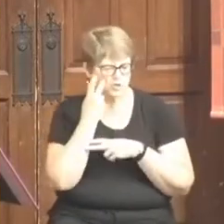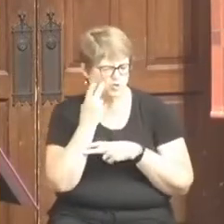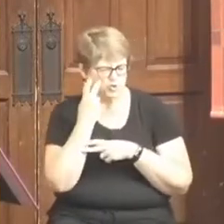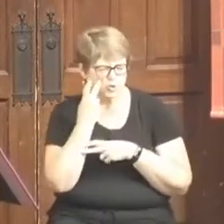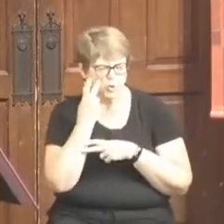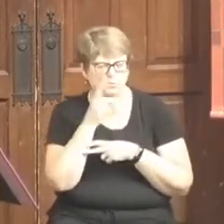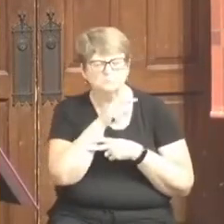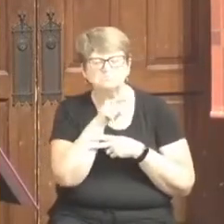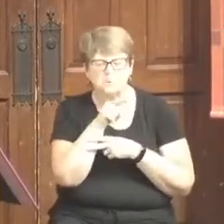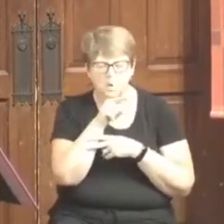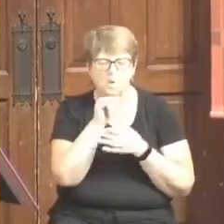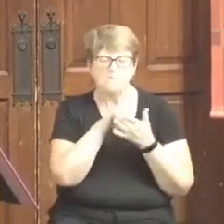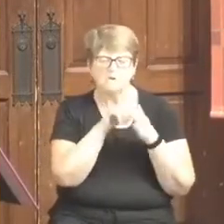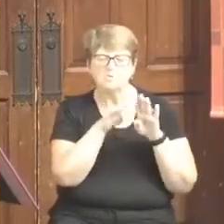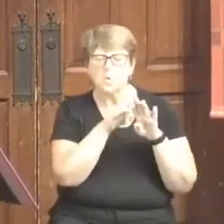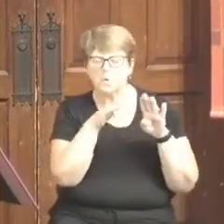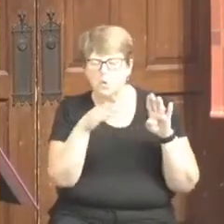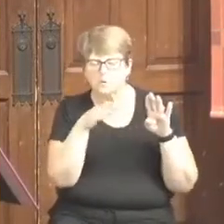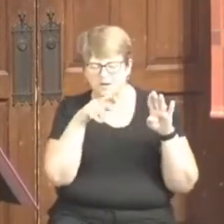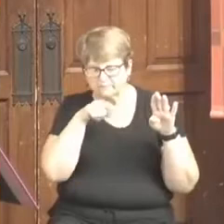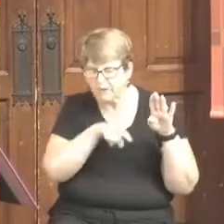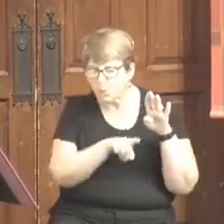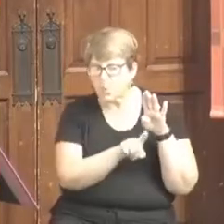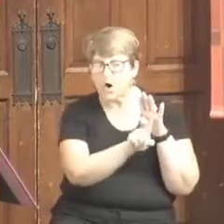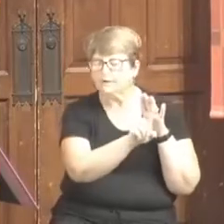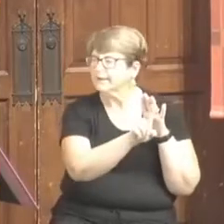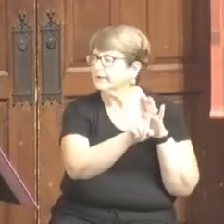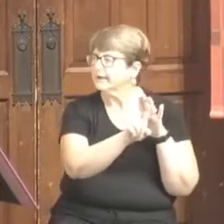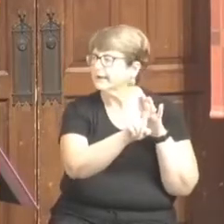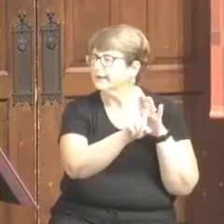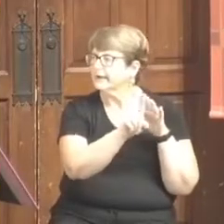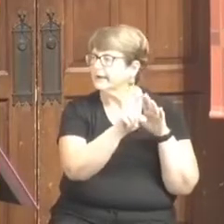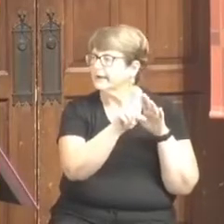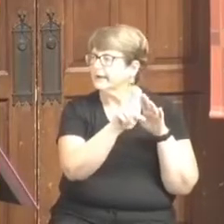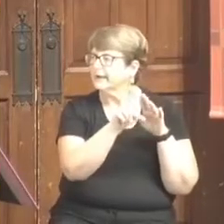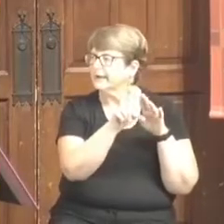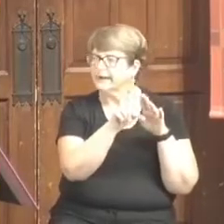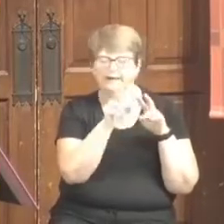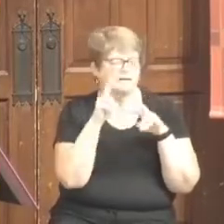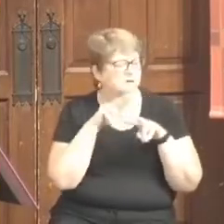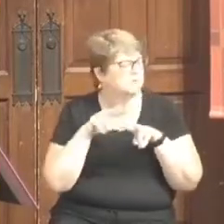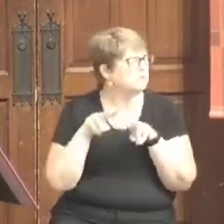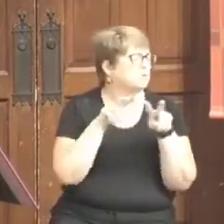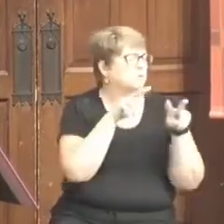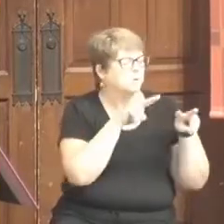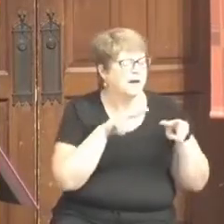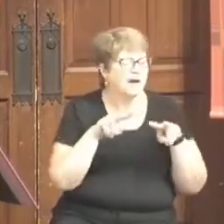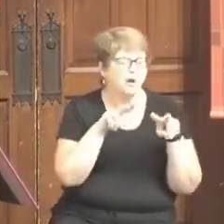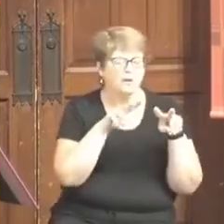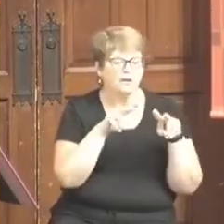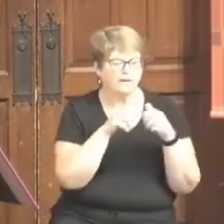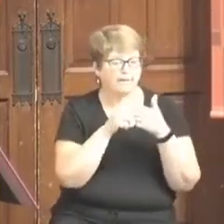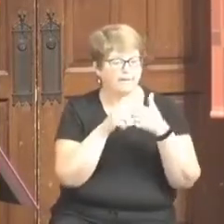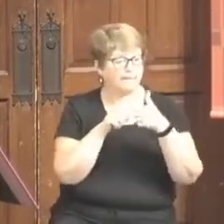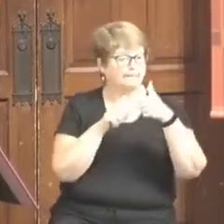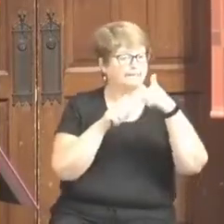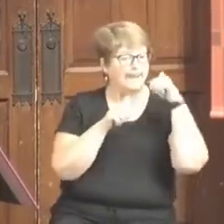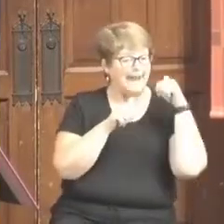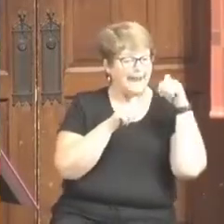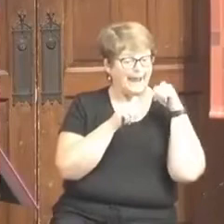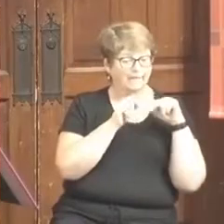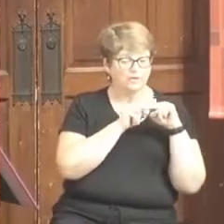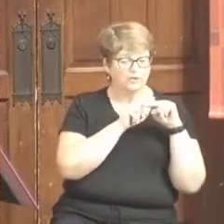car, the doors opened, and I walked in and I scanned the train. And toward the back of the train,